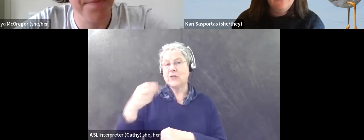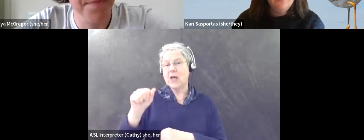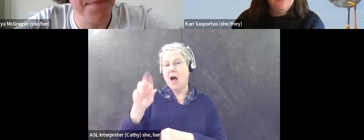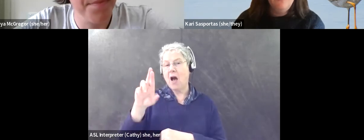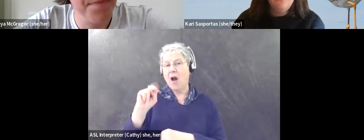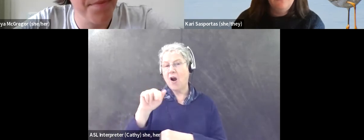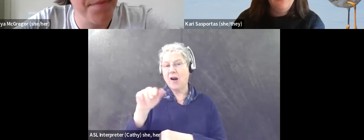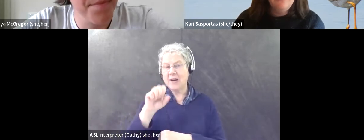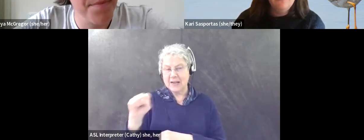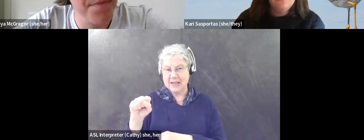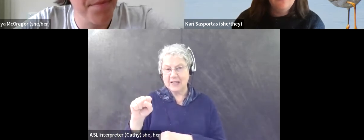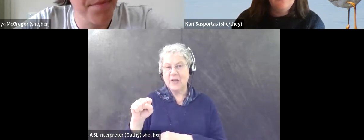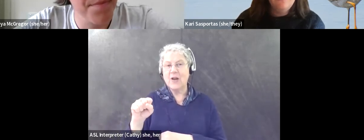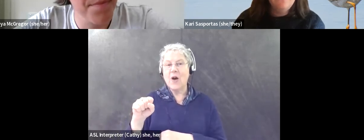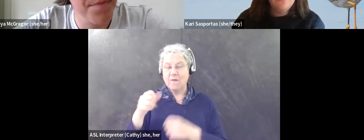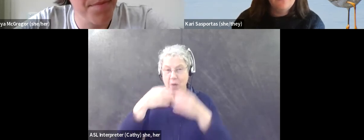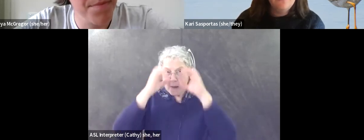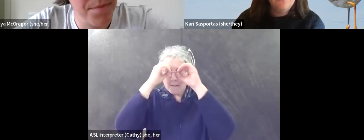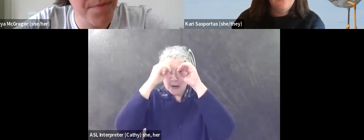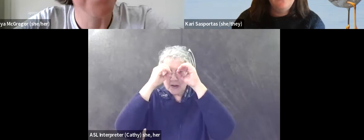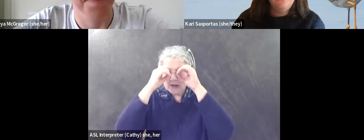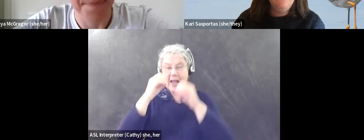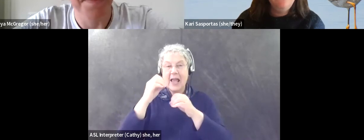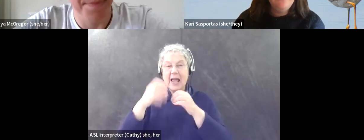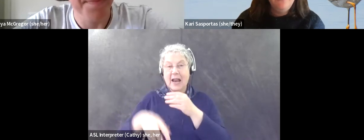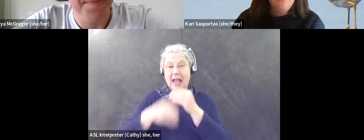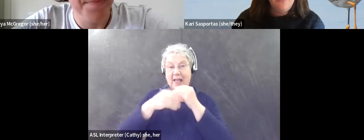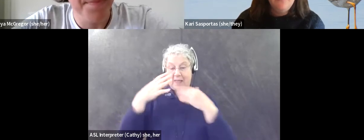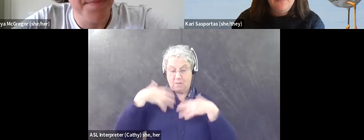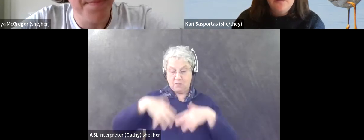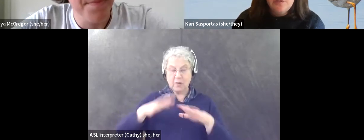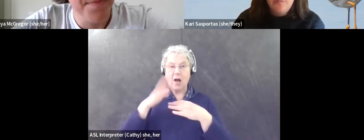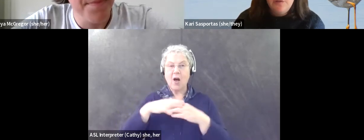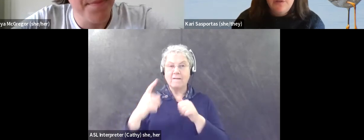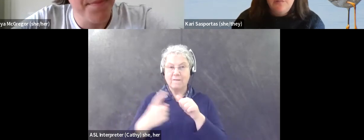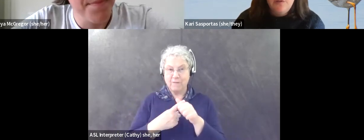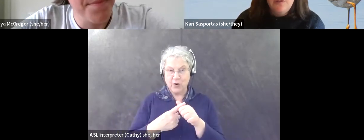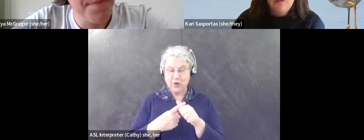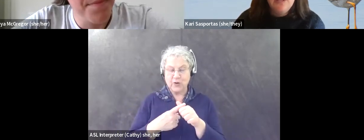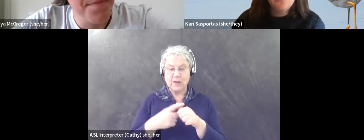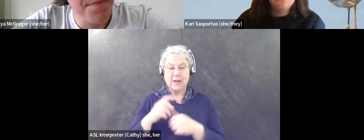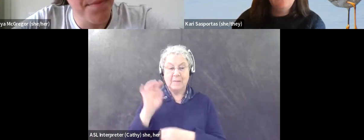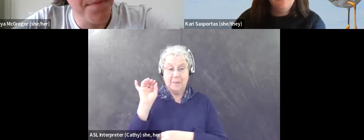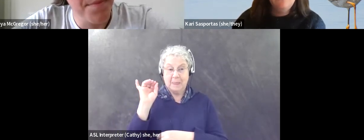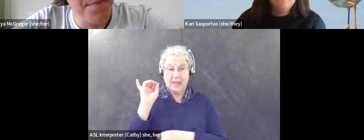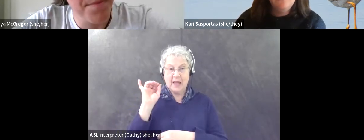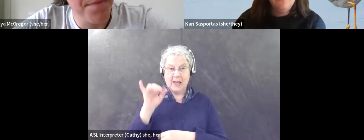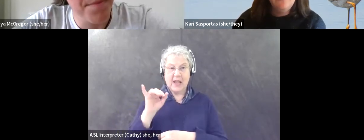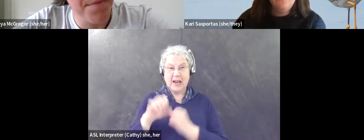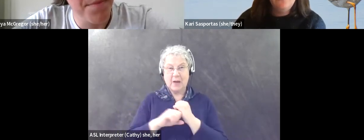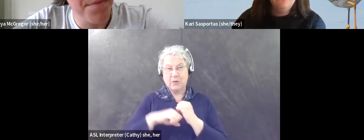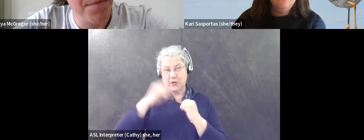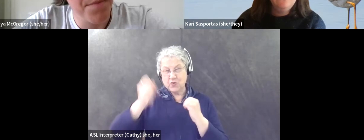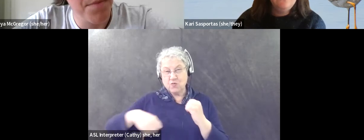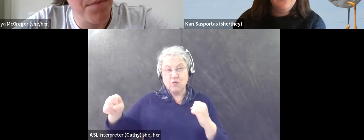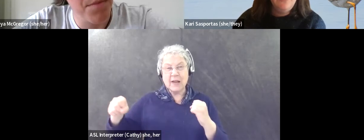and typically I'll put on the binoculars with the harness first. Um, I'll usually put them on, like stretch them out so that